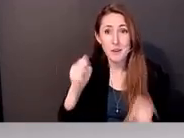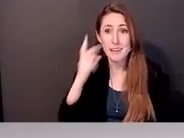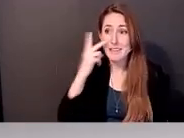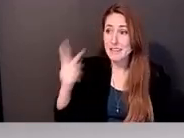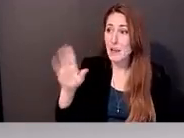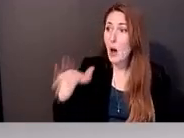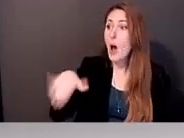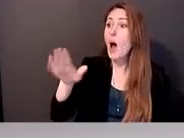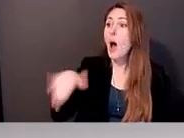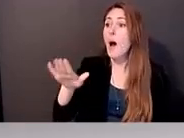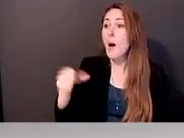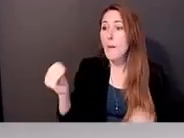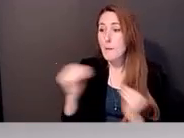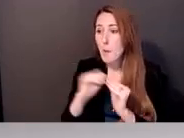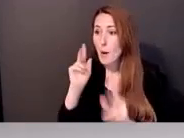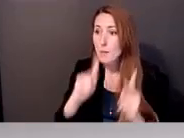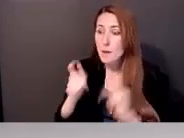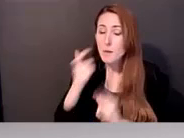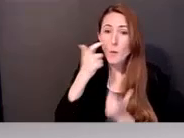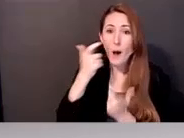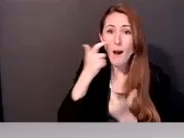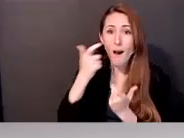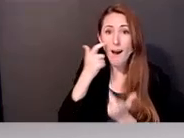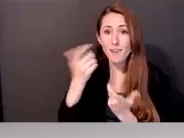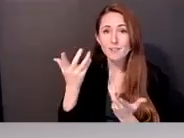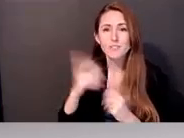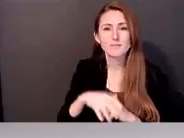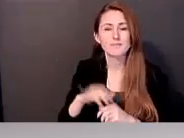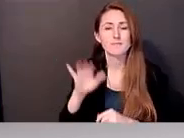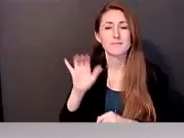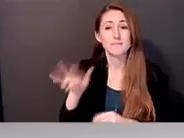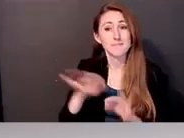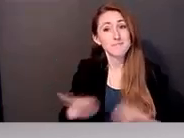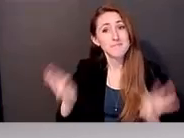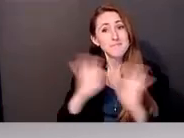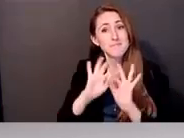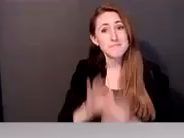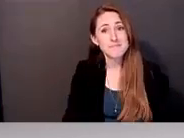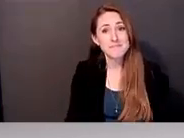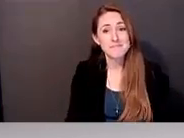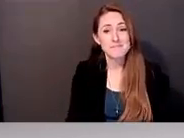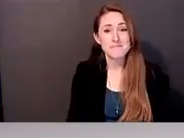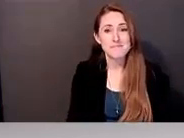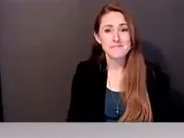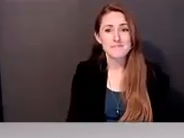it, um, that's not nothing either. Correct. Um, so